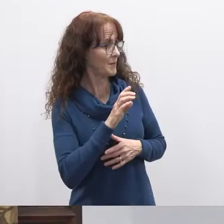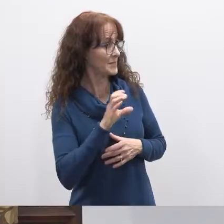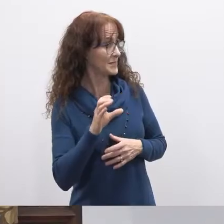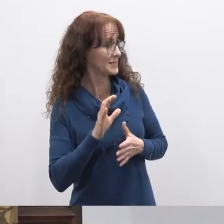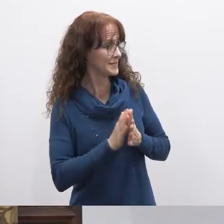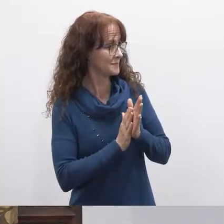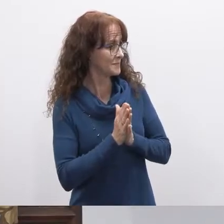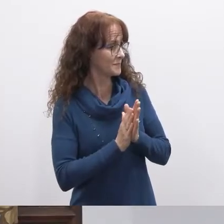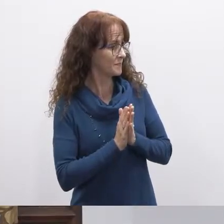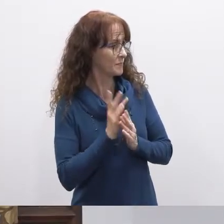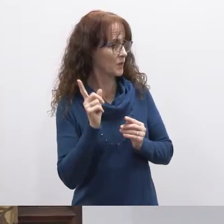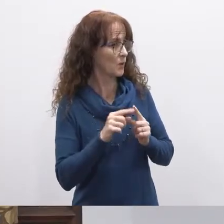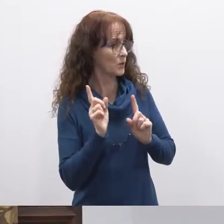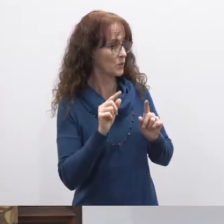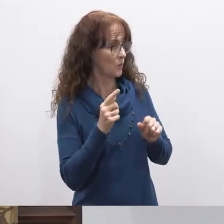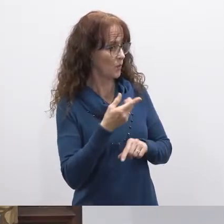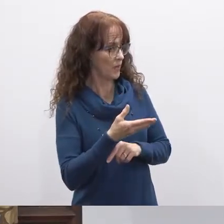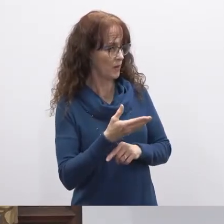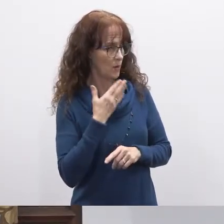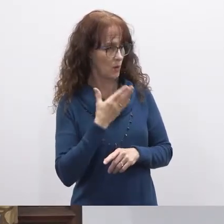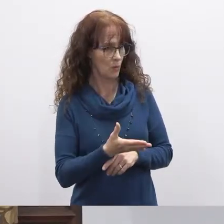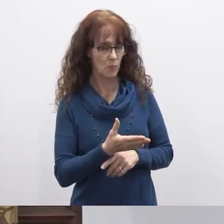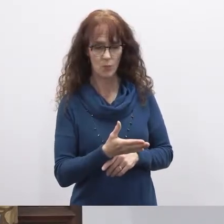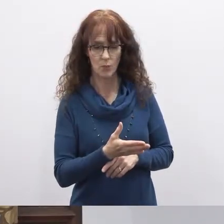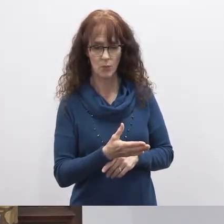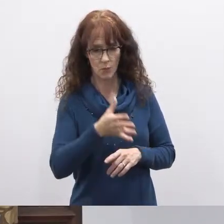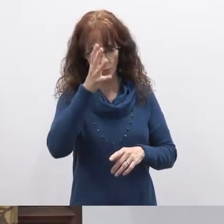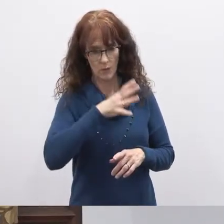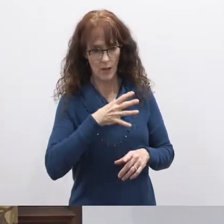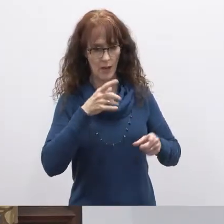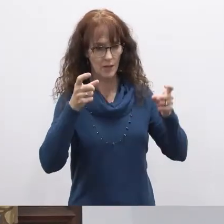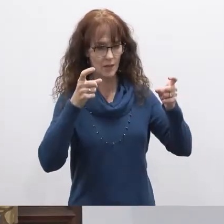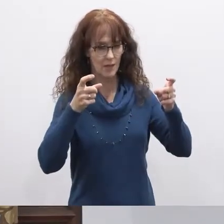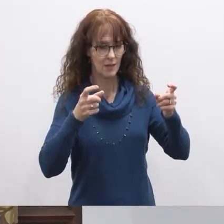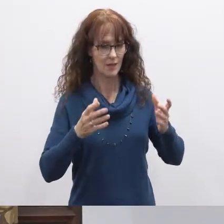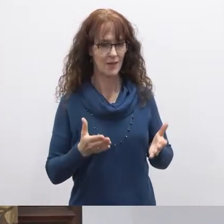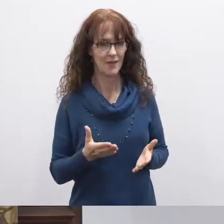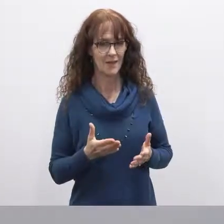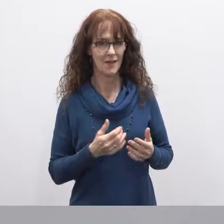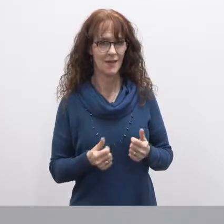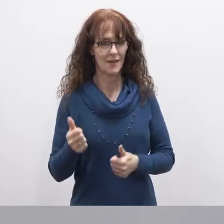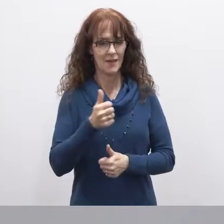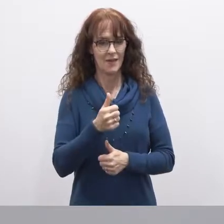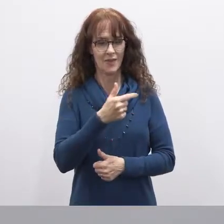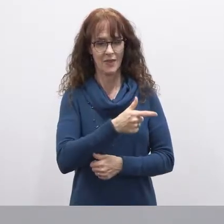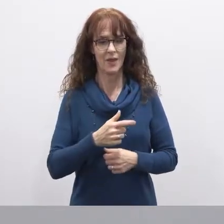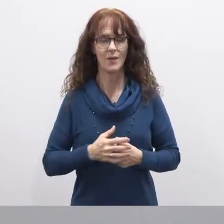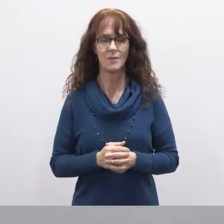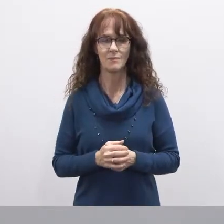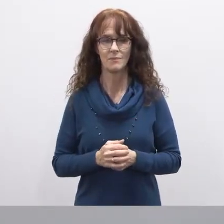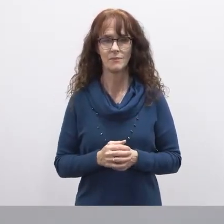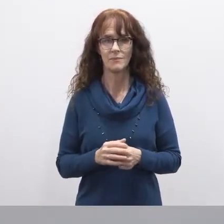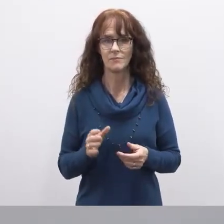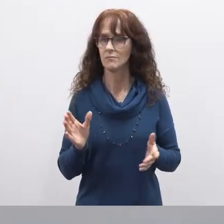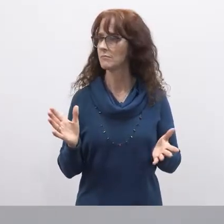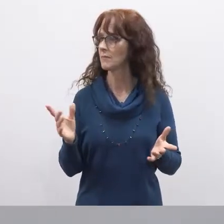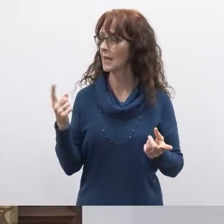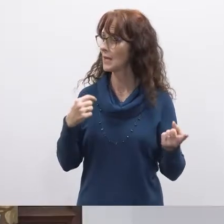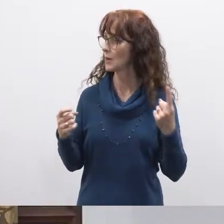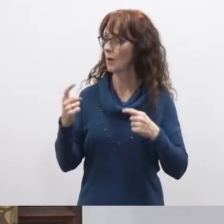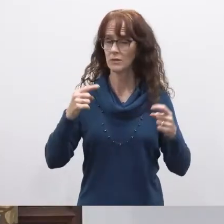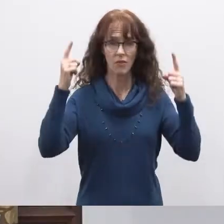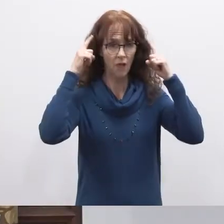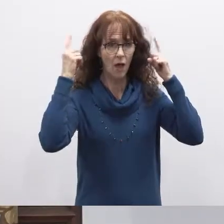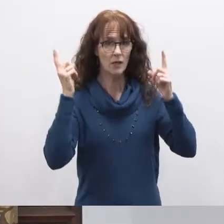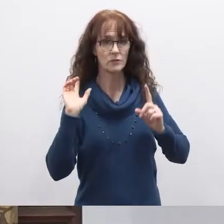when you go there there's going to be a cool guy at the home uh there um colleagues any questions thoughts